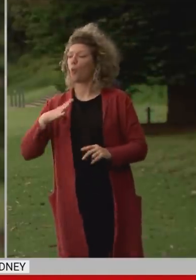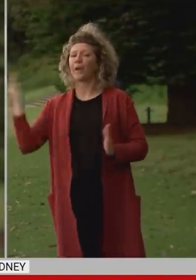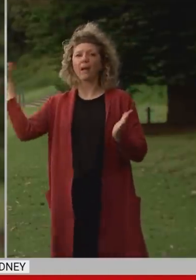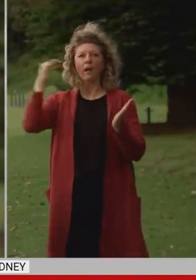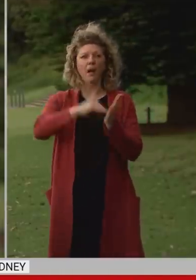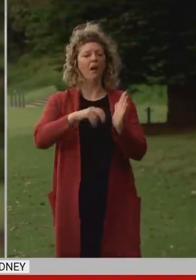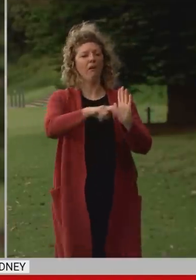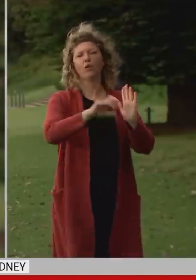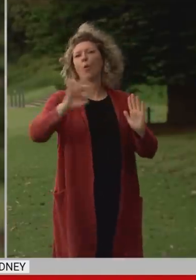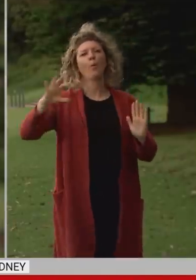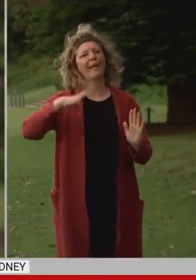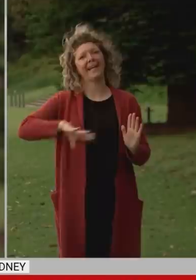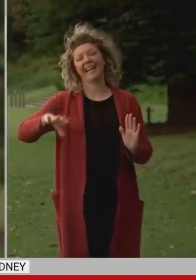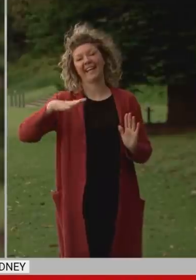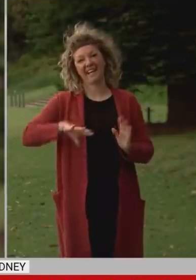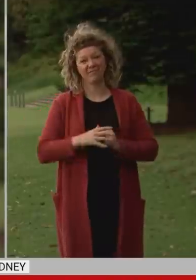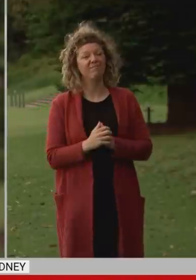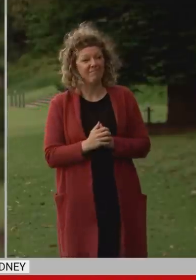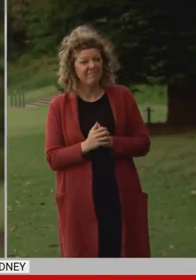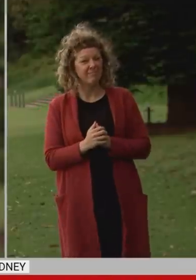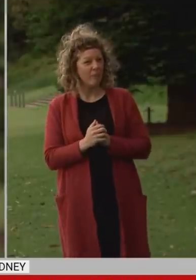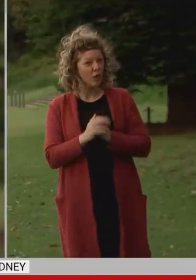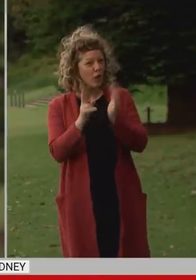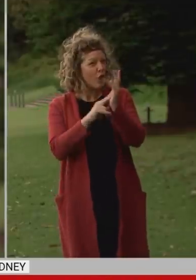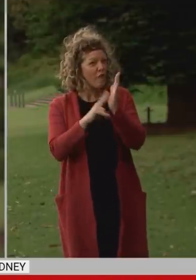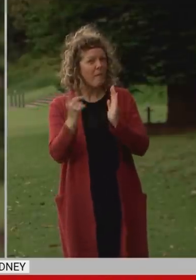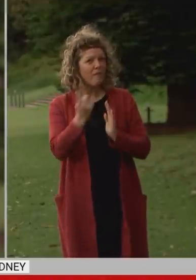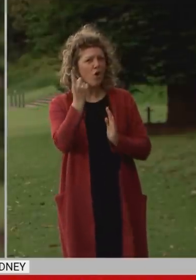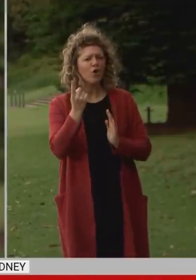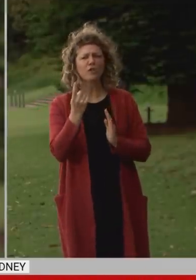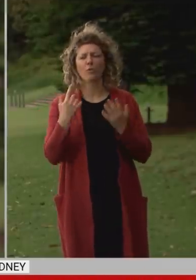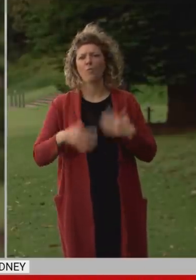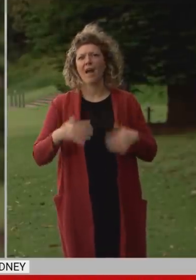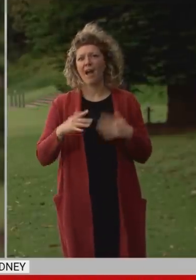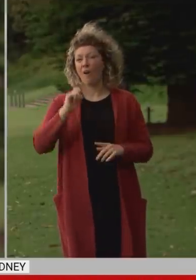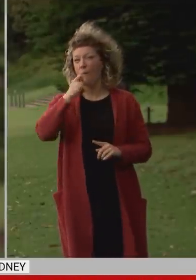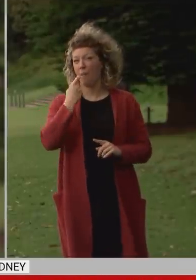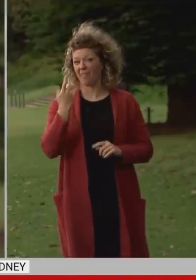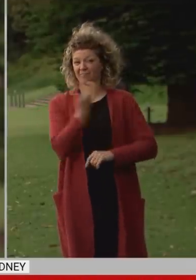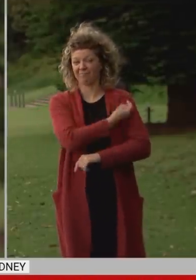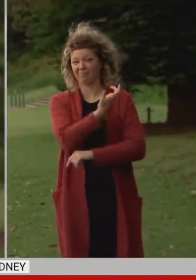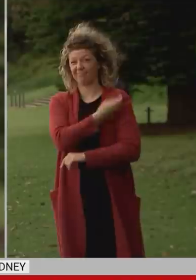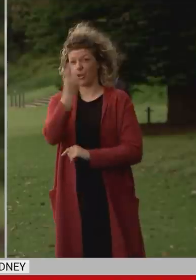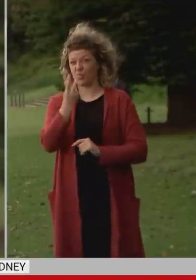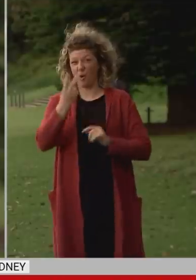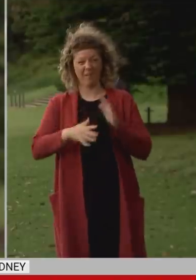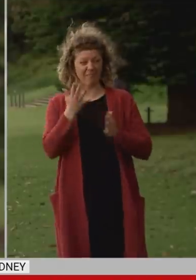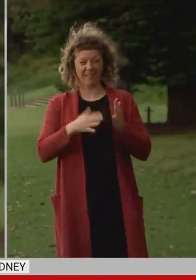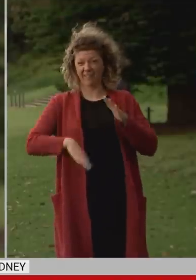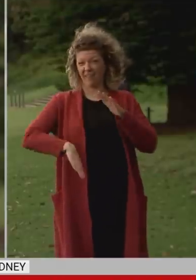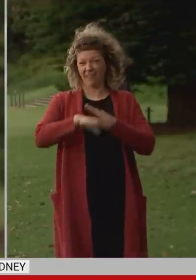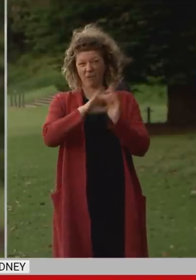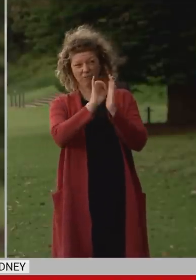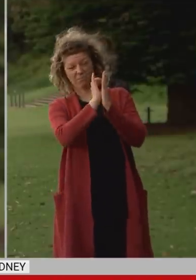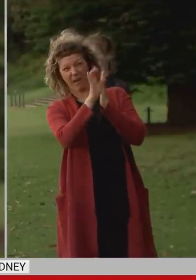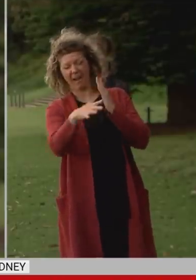we know from the 1st of November our vaccination rates are going to be incredibly high across this city and across this state and